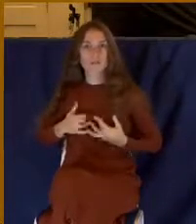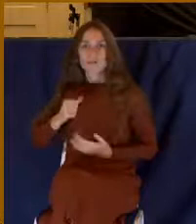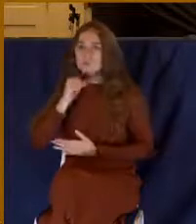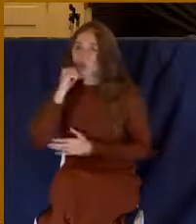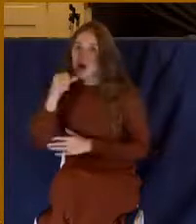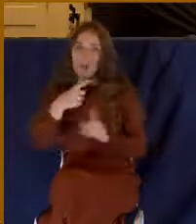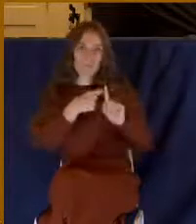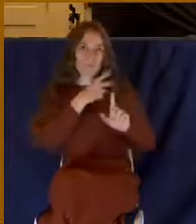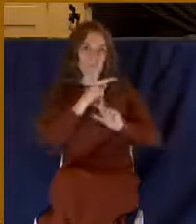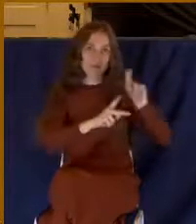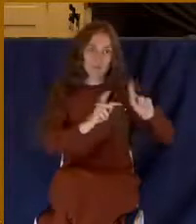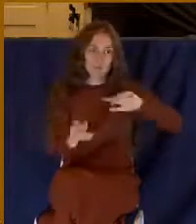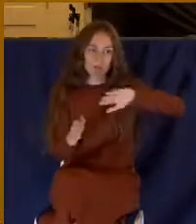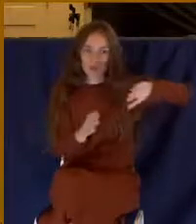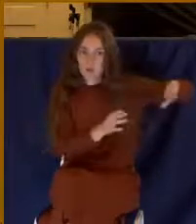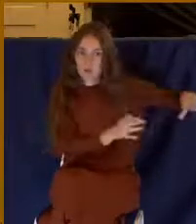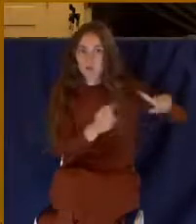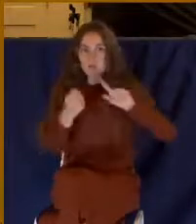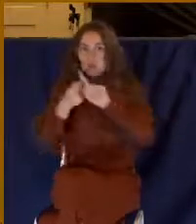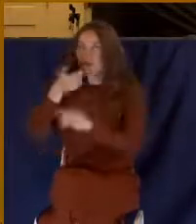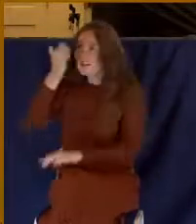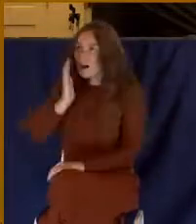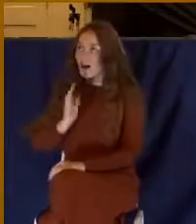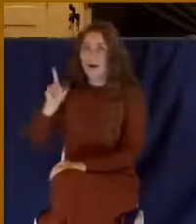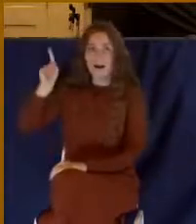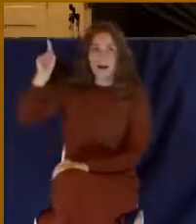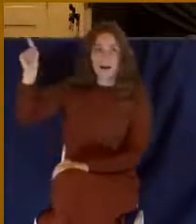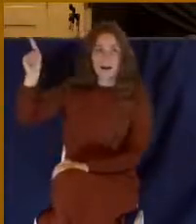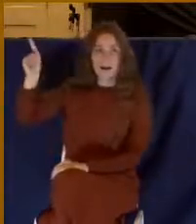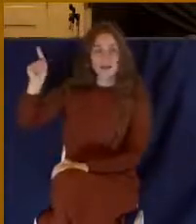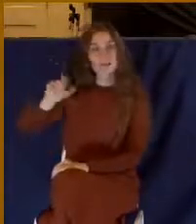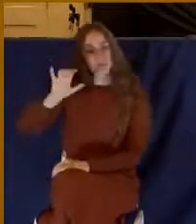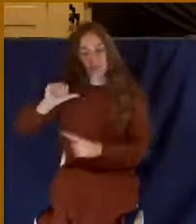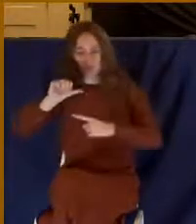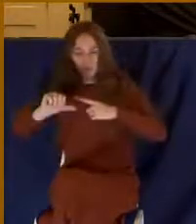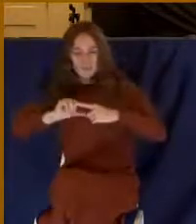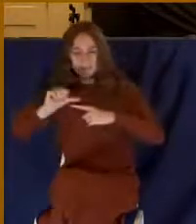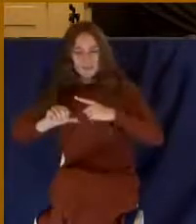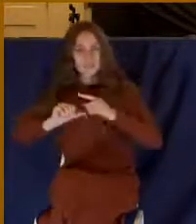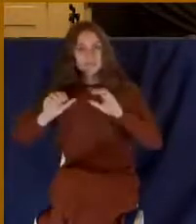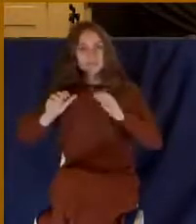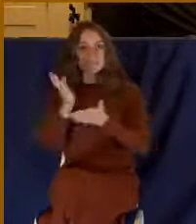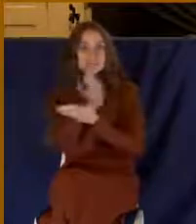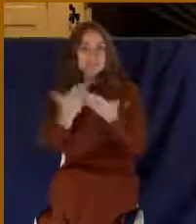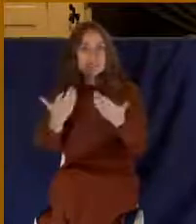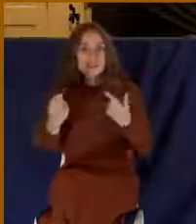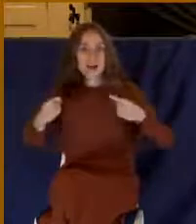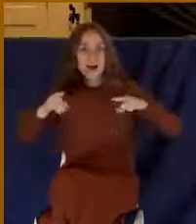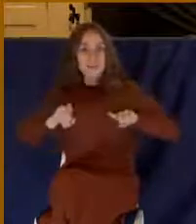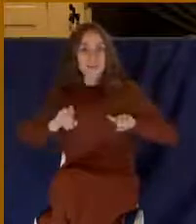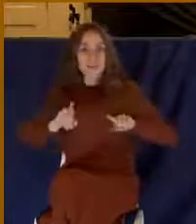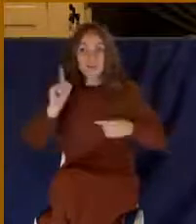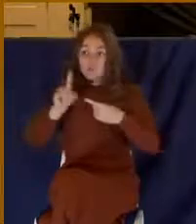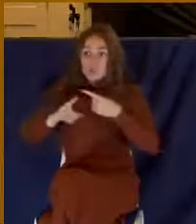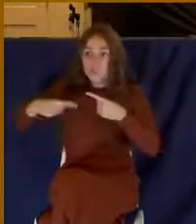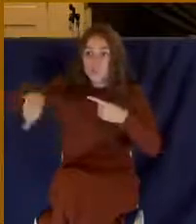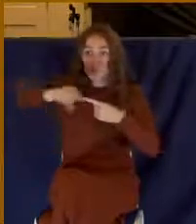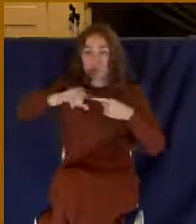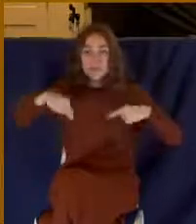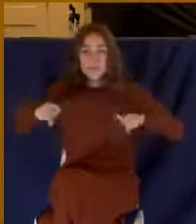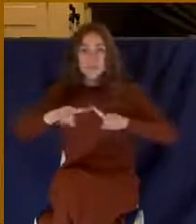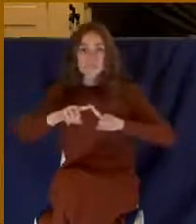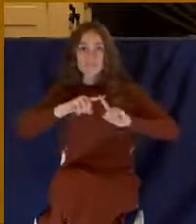but of God. This was something that God did to you at salvation. In fact, the whole ritual